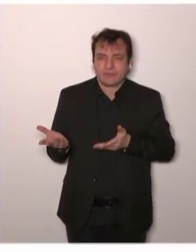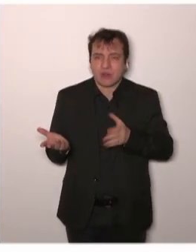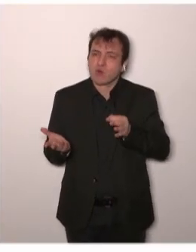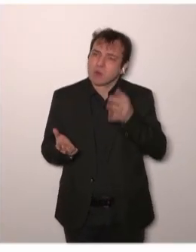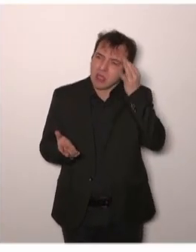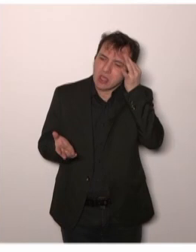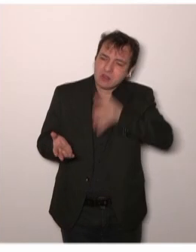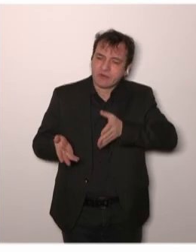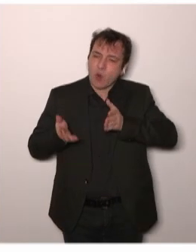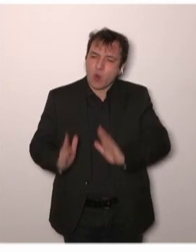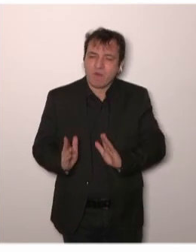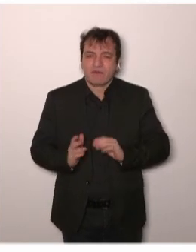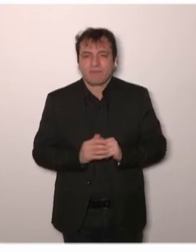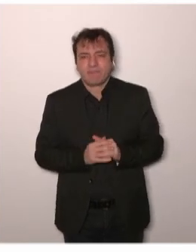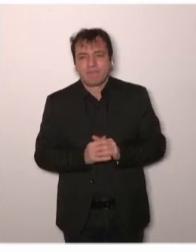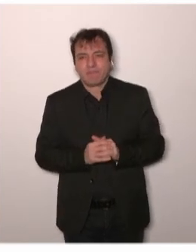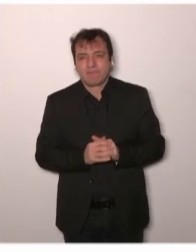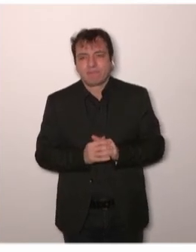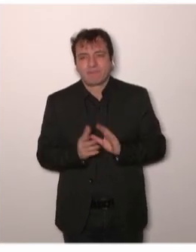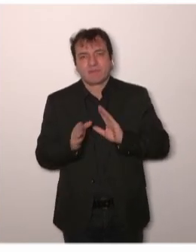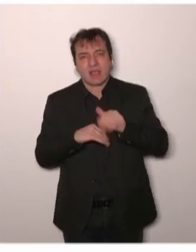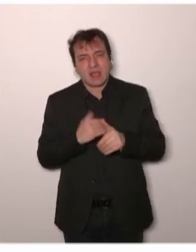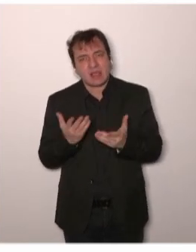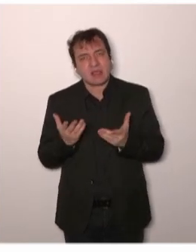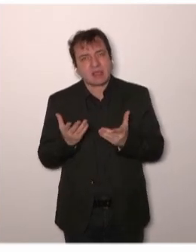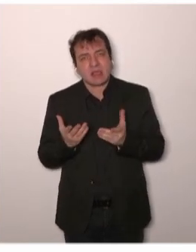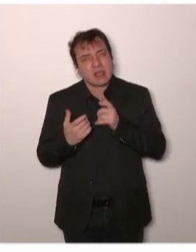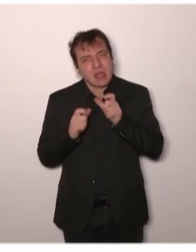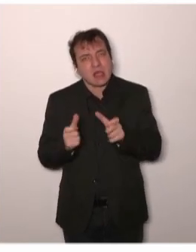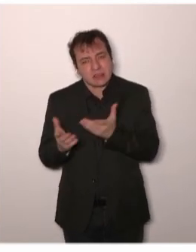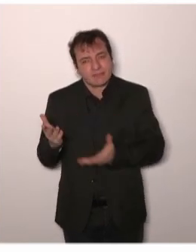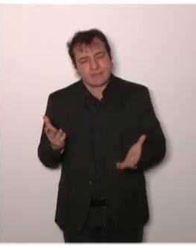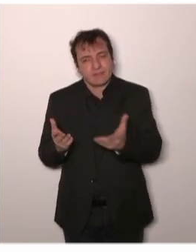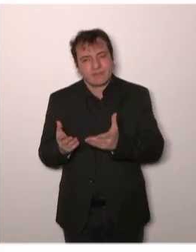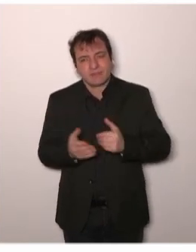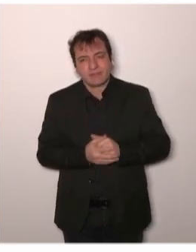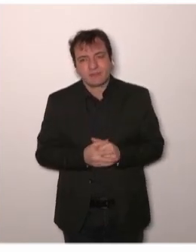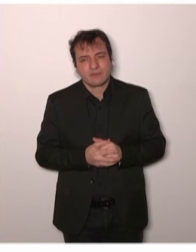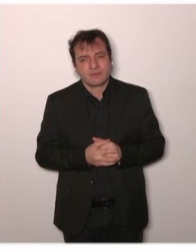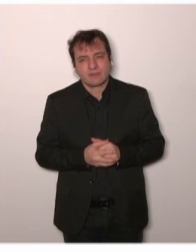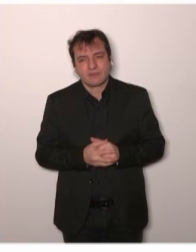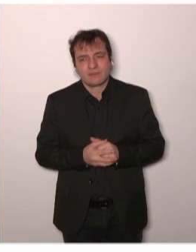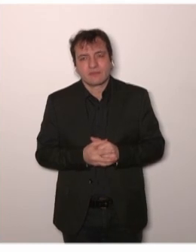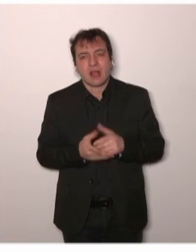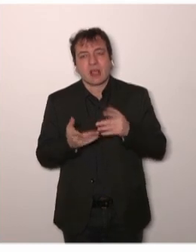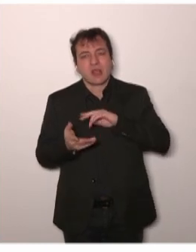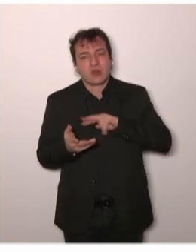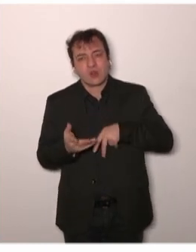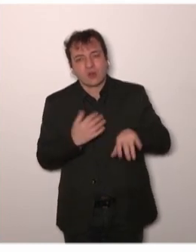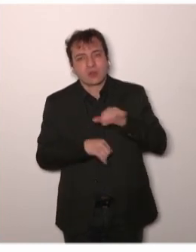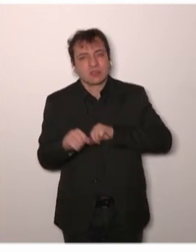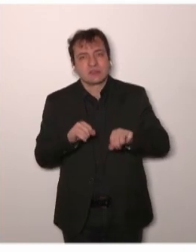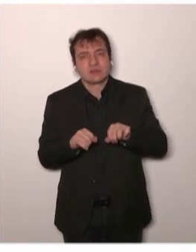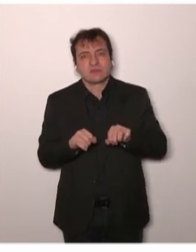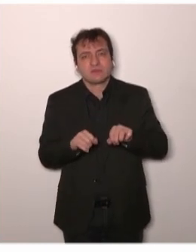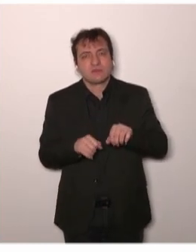we give, do we give access, access to it? And you have in your organization scientific committees, different ones, more